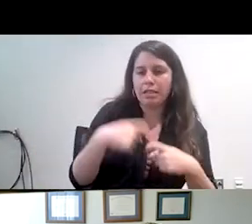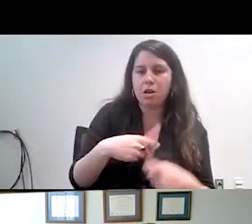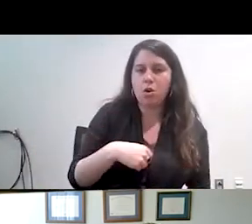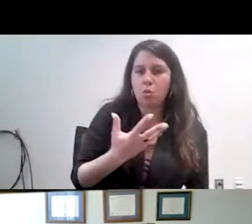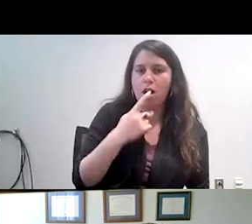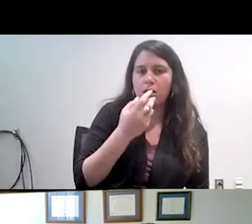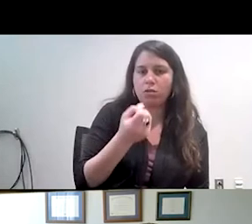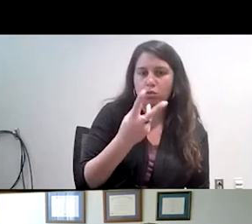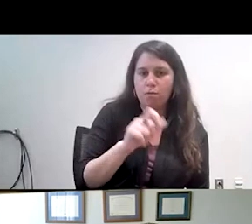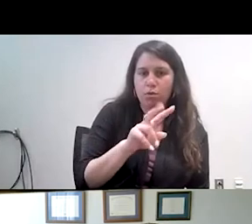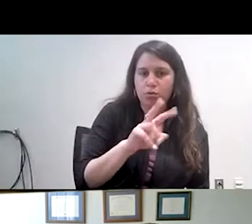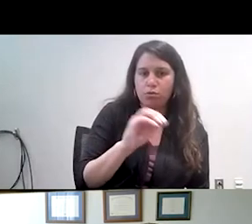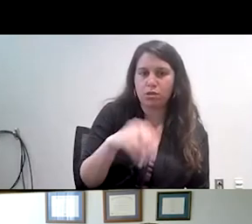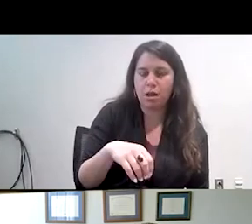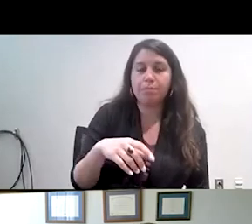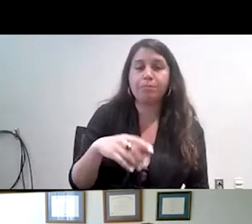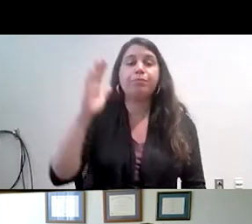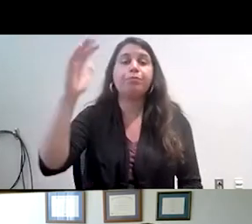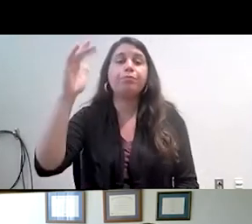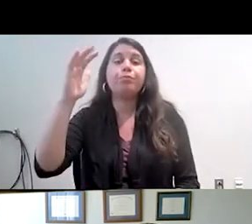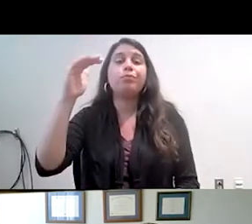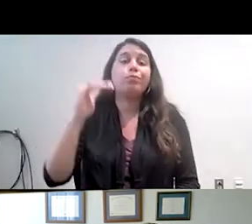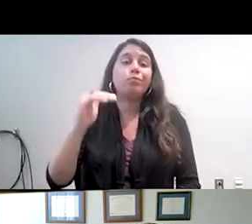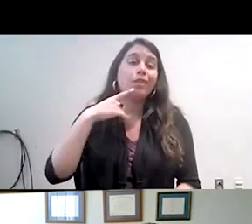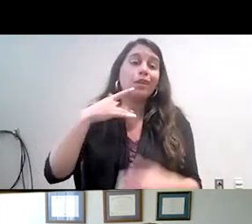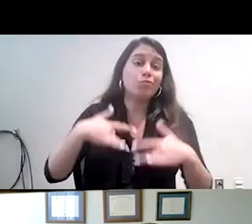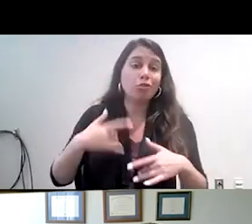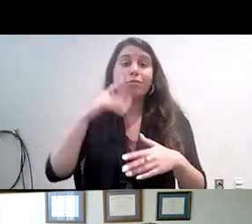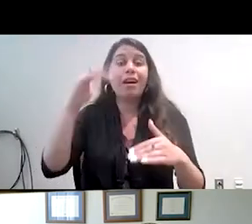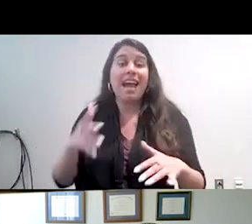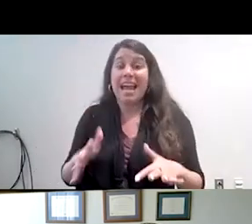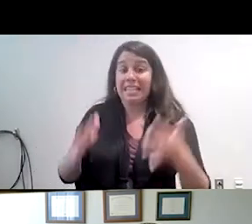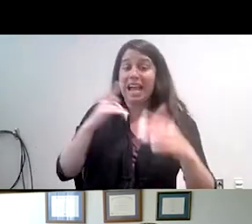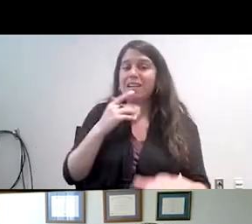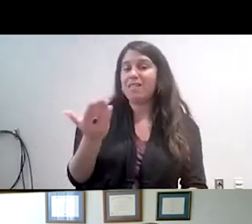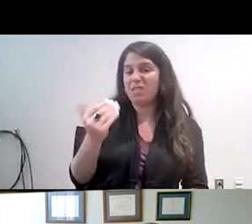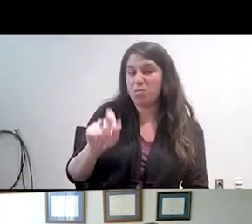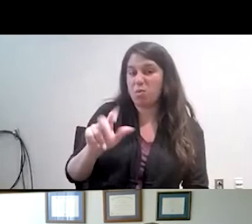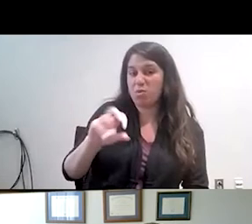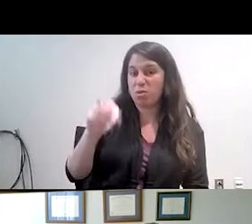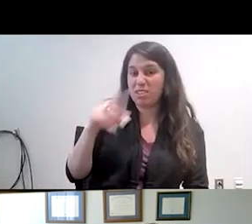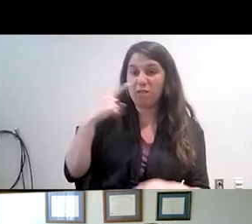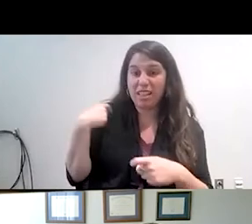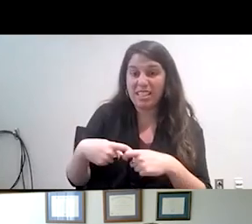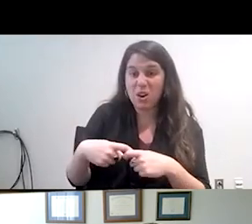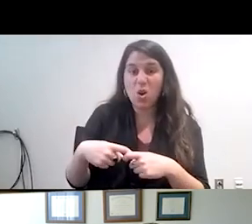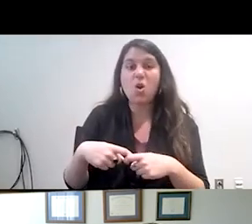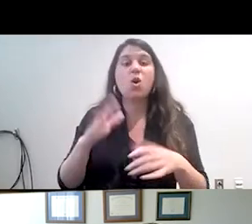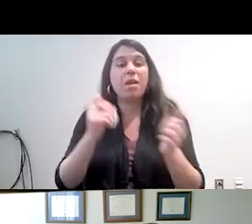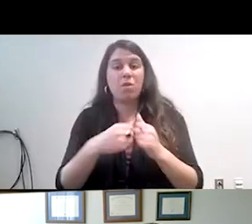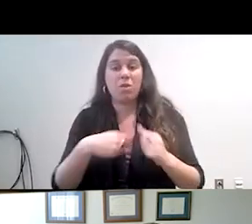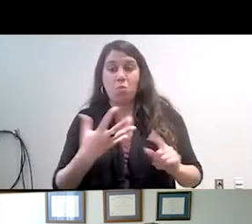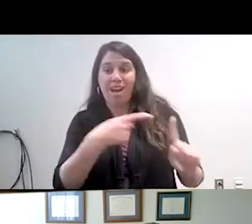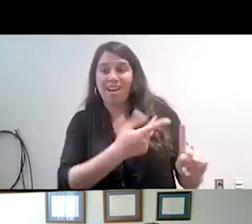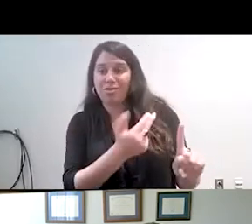is around 15% for Latinos compared to 13.5% for non-Latino whites. And then when you look at 12-month prevalence, what we